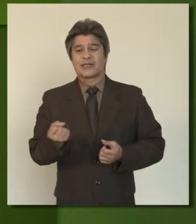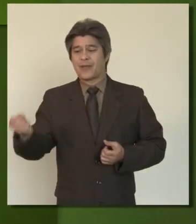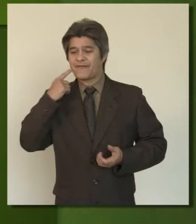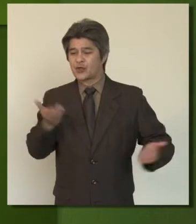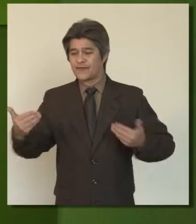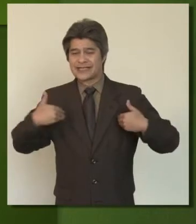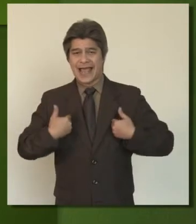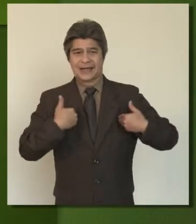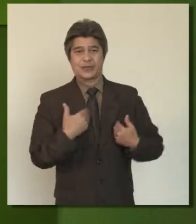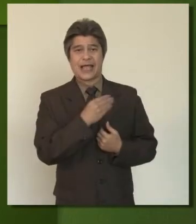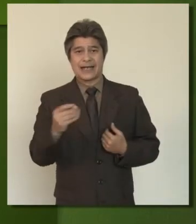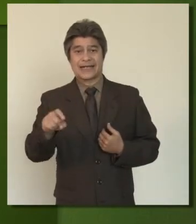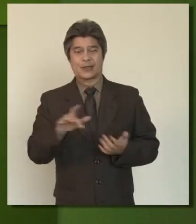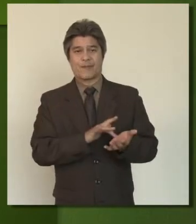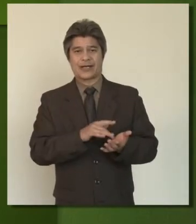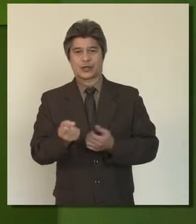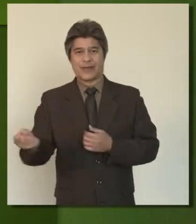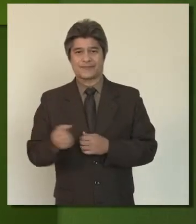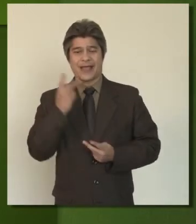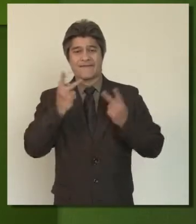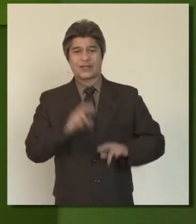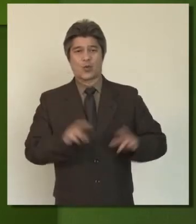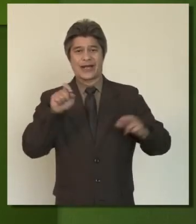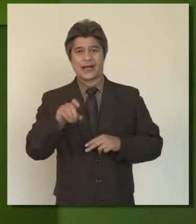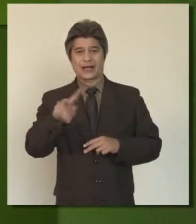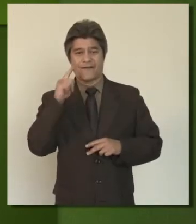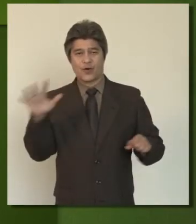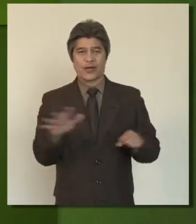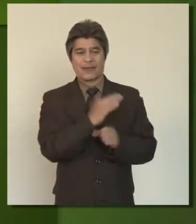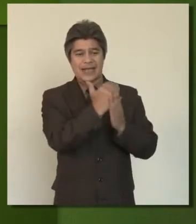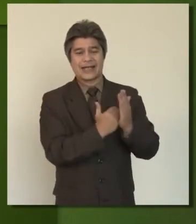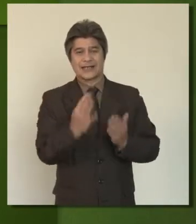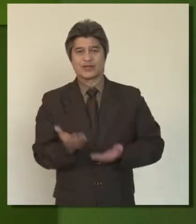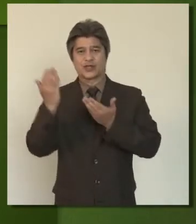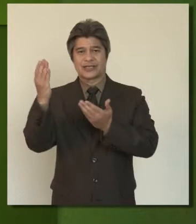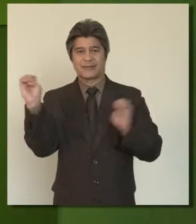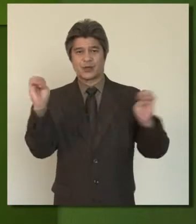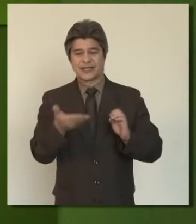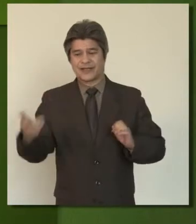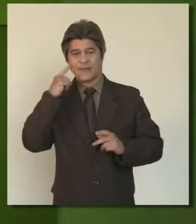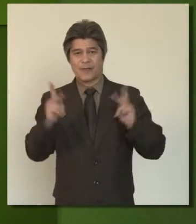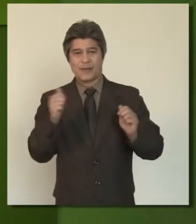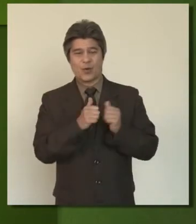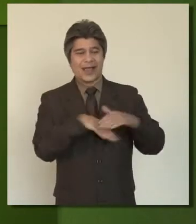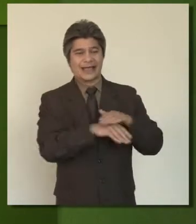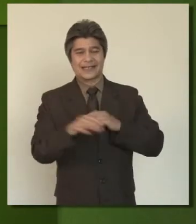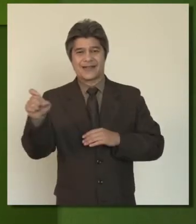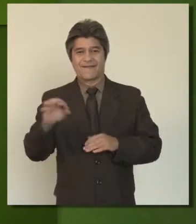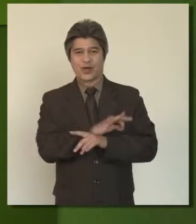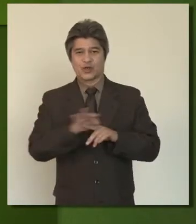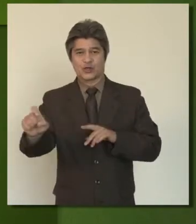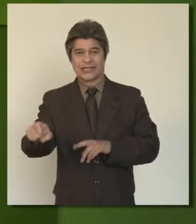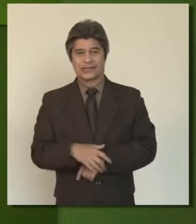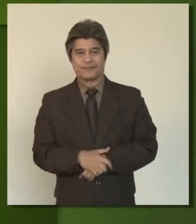Supplies for service animals. And necessary medical supplies. Visit ready.gov for a complete list of suggested emergency items for people with access